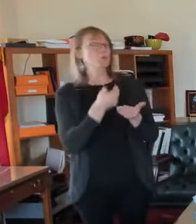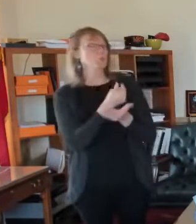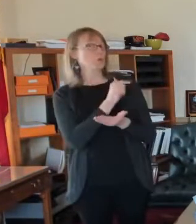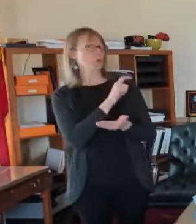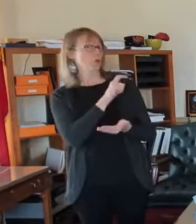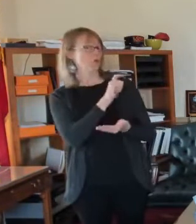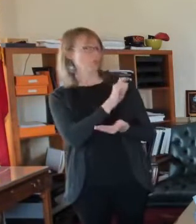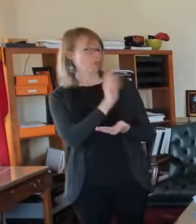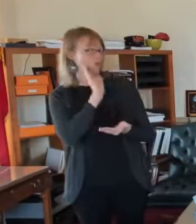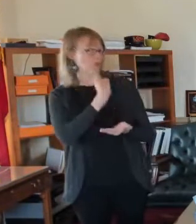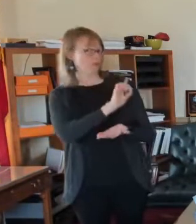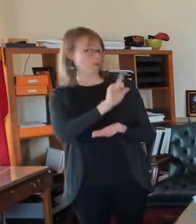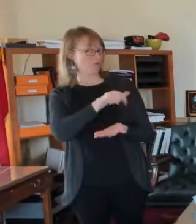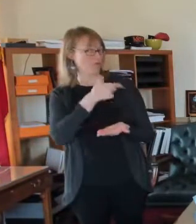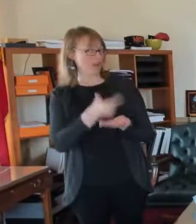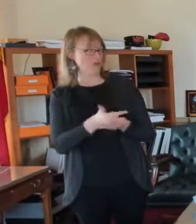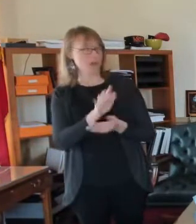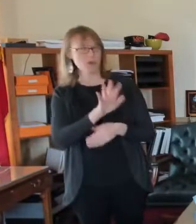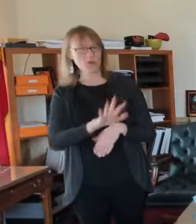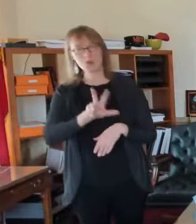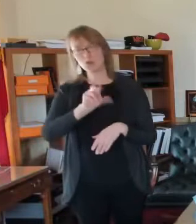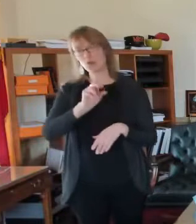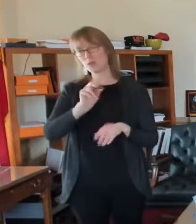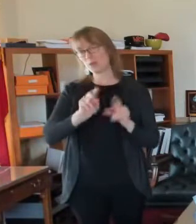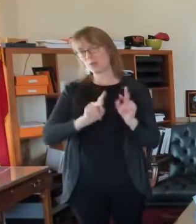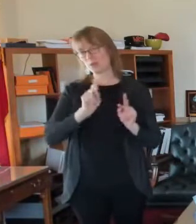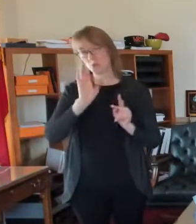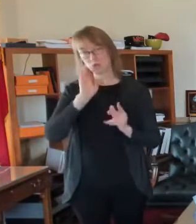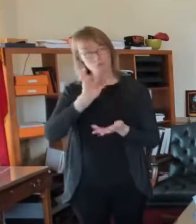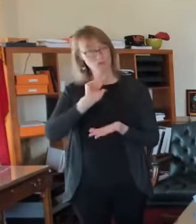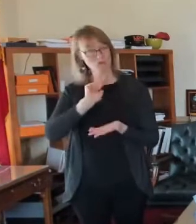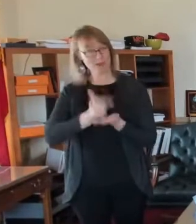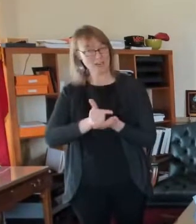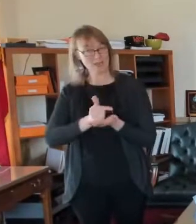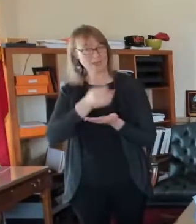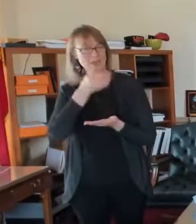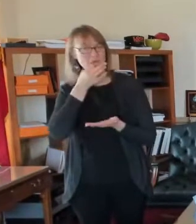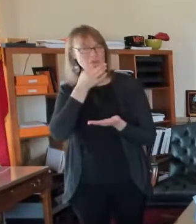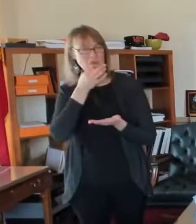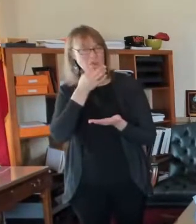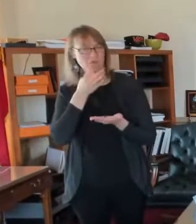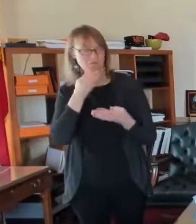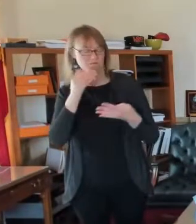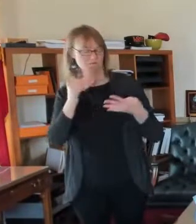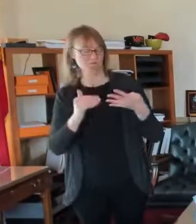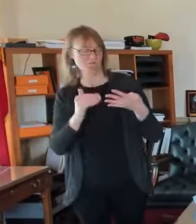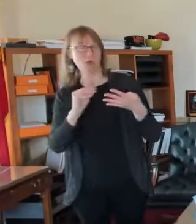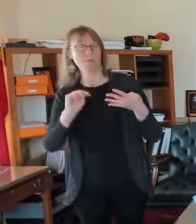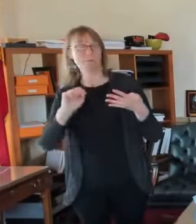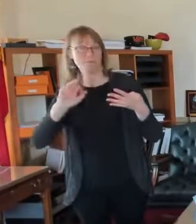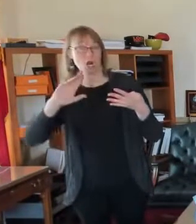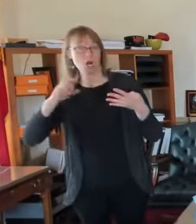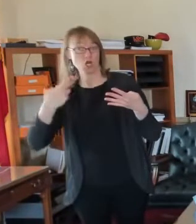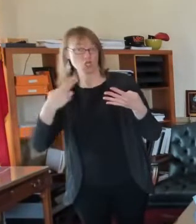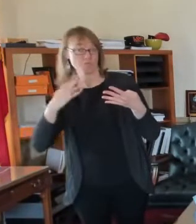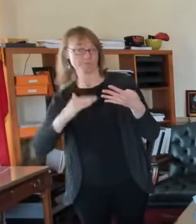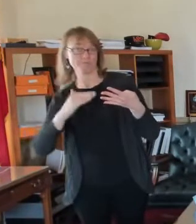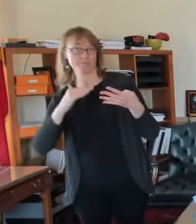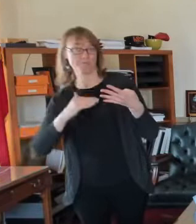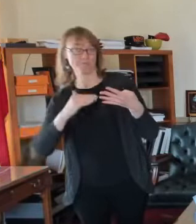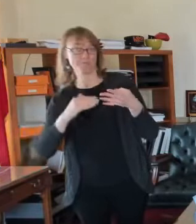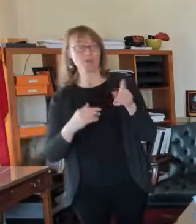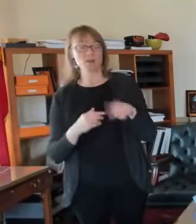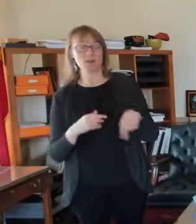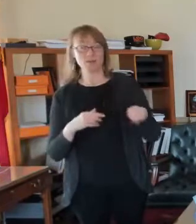officers, uh, in about three weeks. I think it is. It's mid-March and they've been in the academy for six